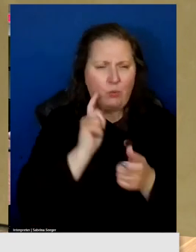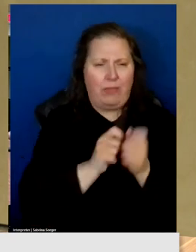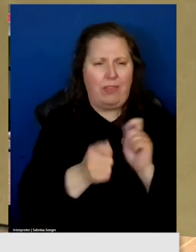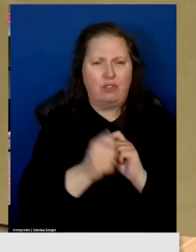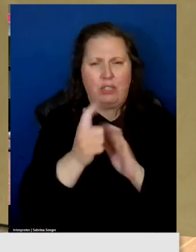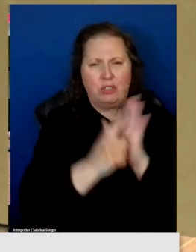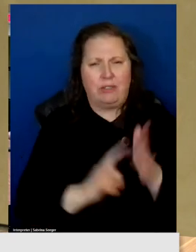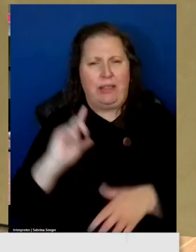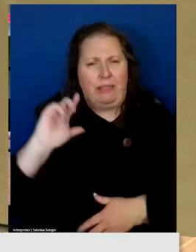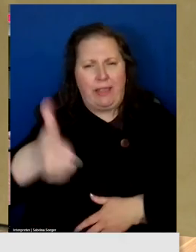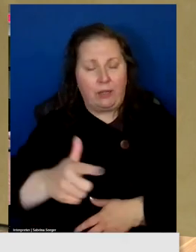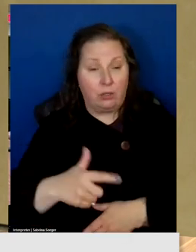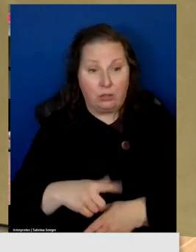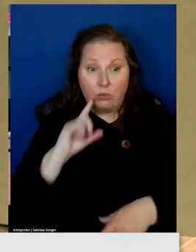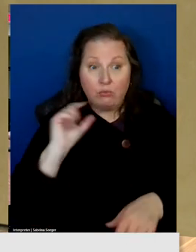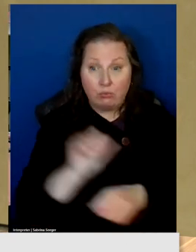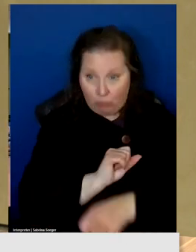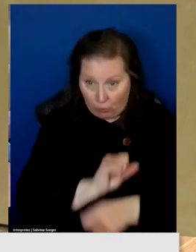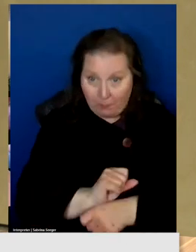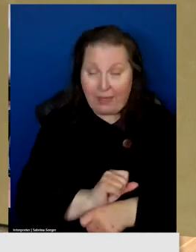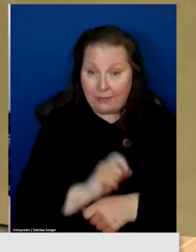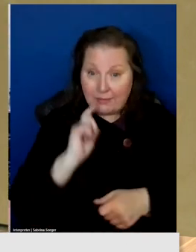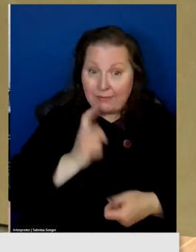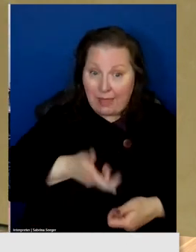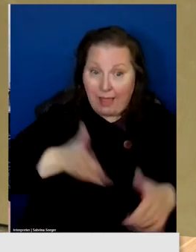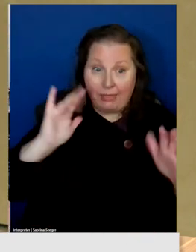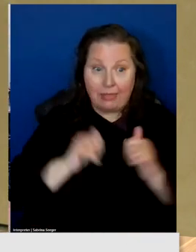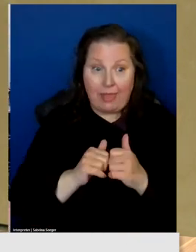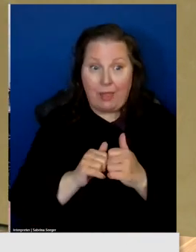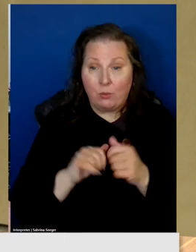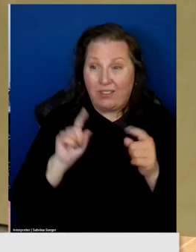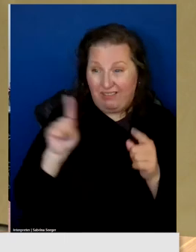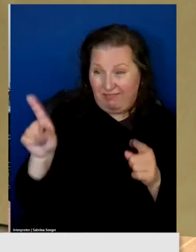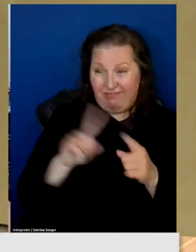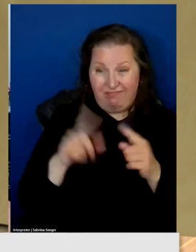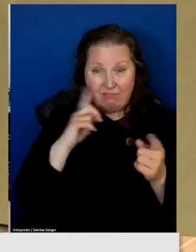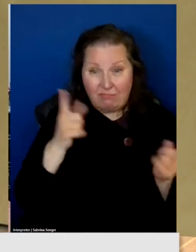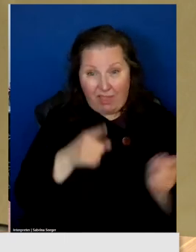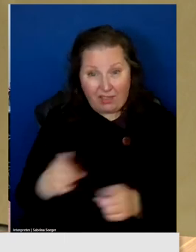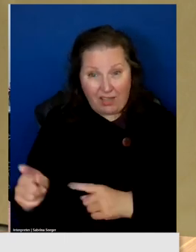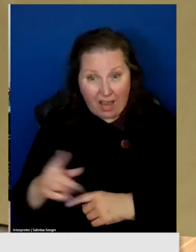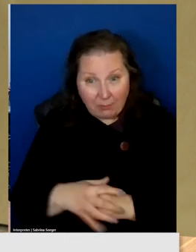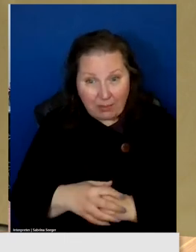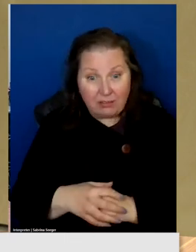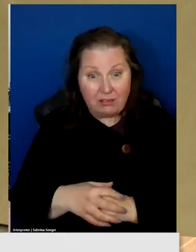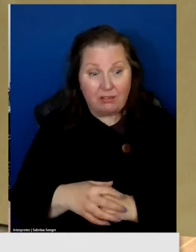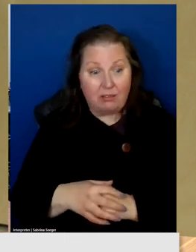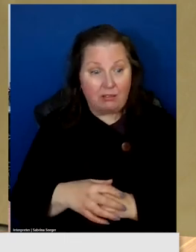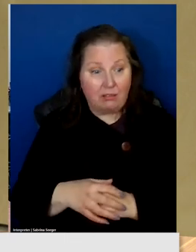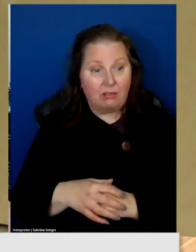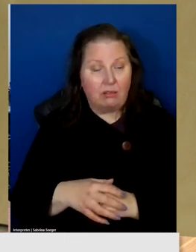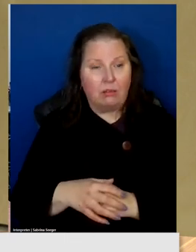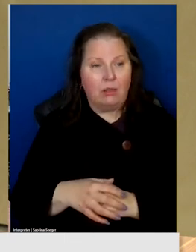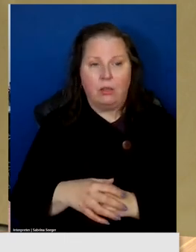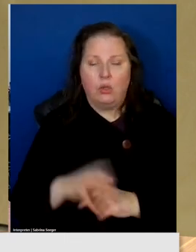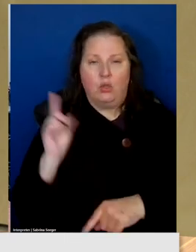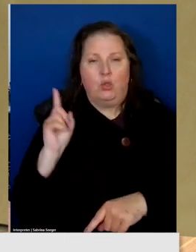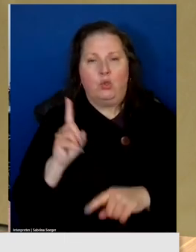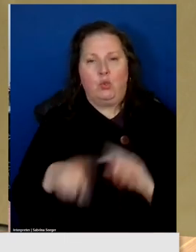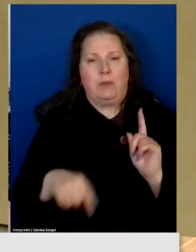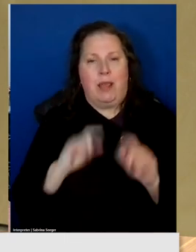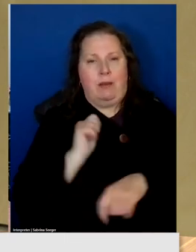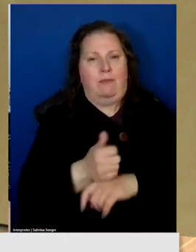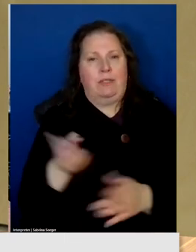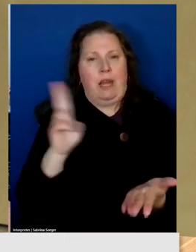later. Are you really thinking of allowing BC to get away with that? That can't be, you can't have written a